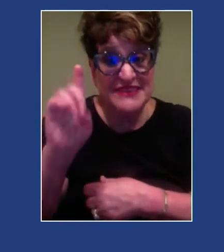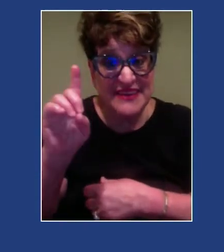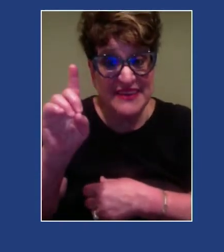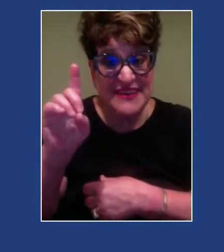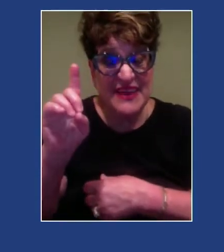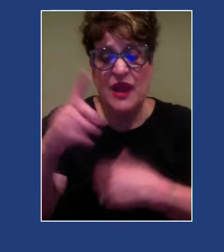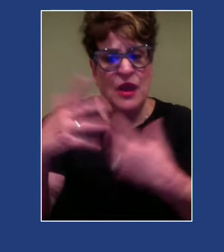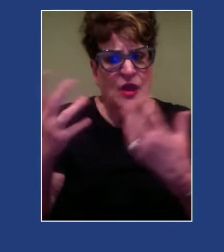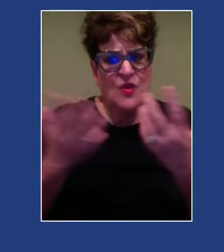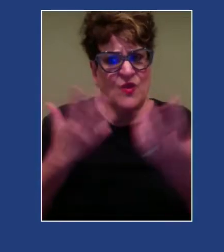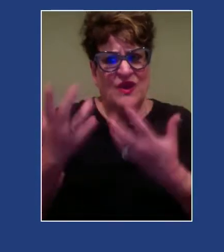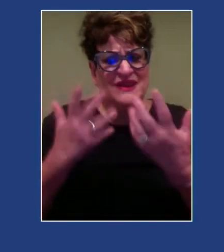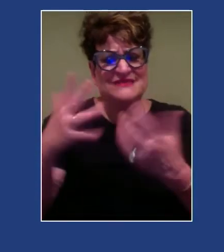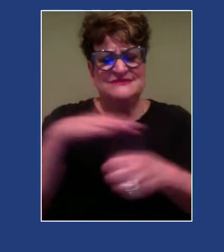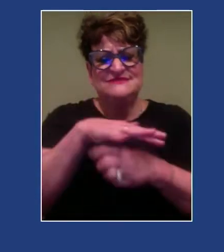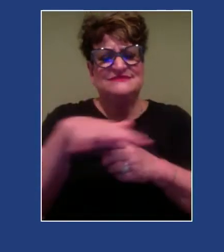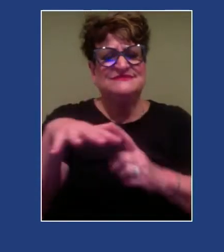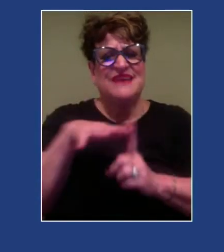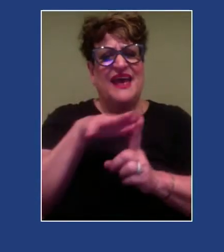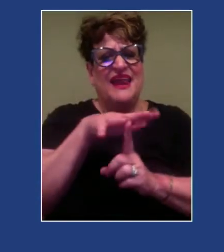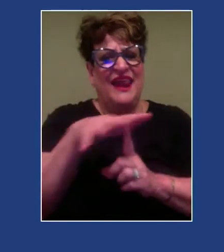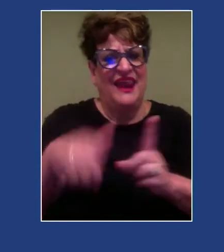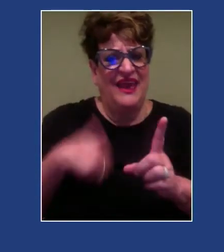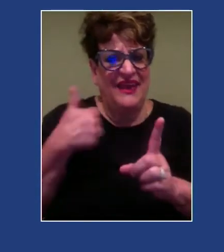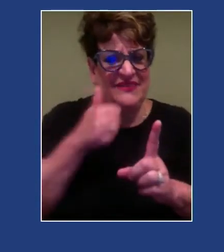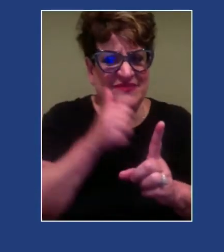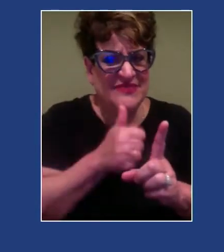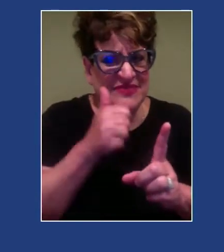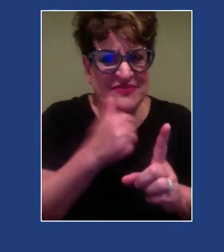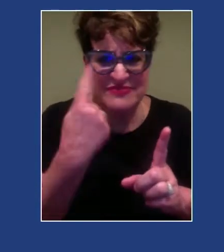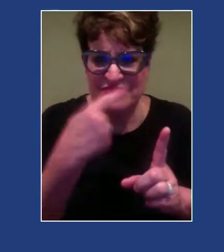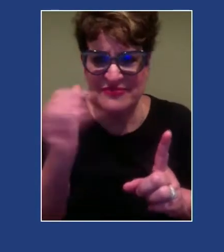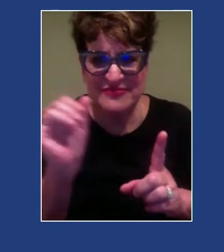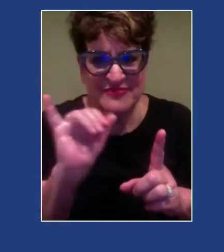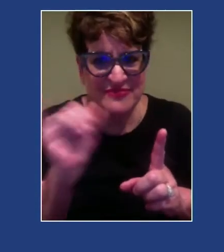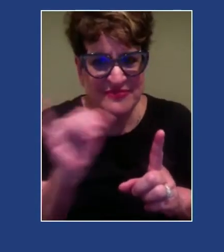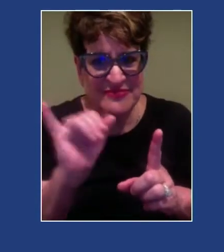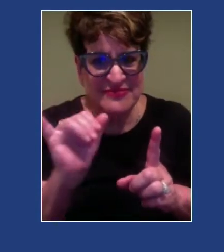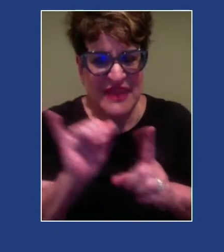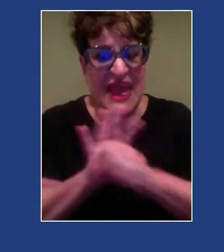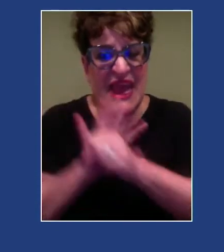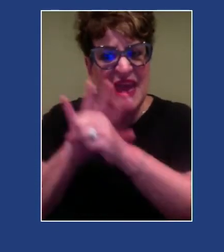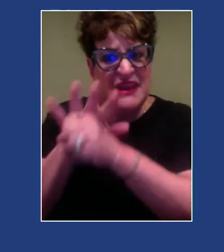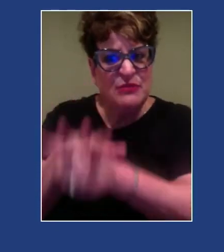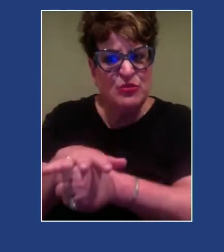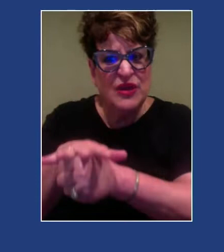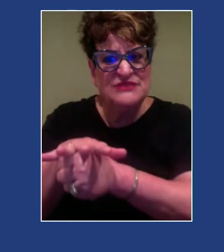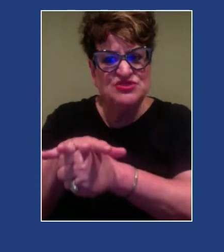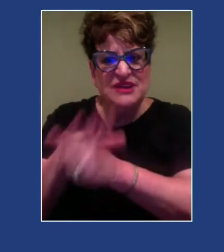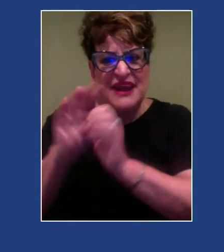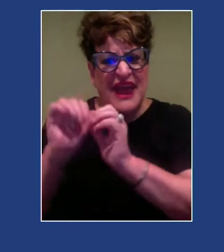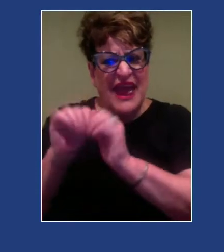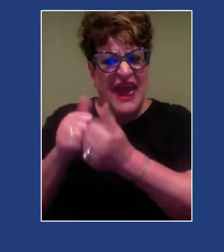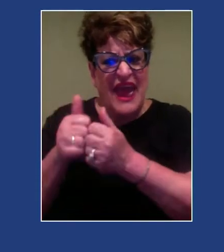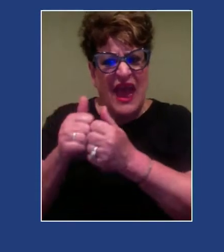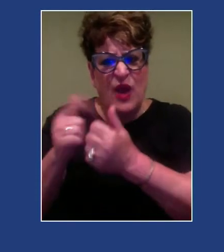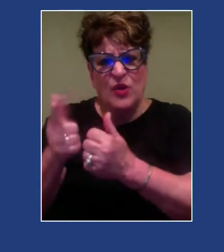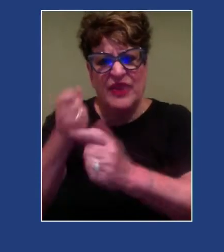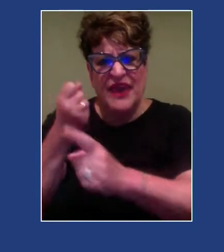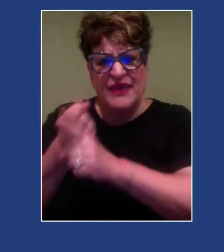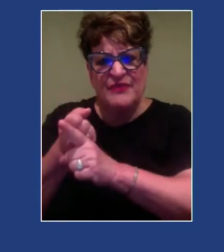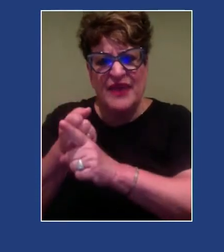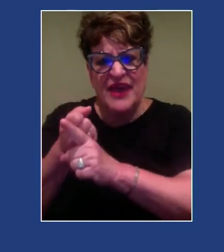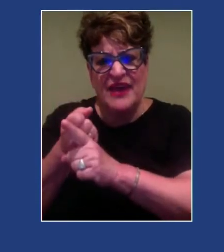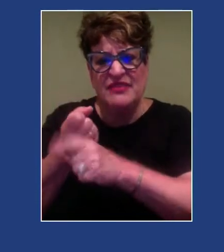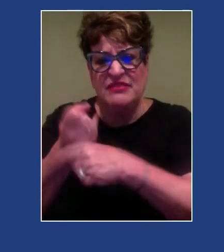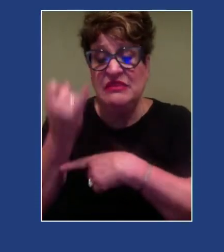that they're living in? And how does oppression filter in and impact the context? If I'm working with a client who